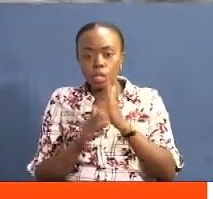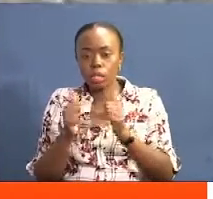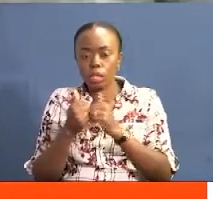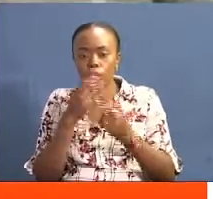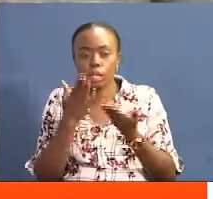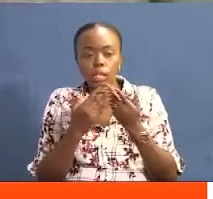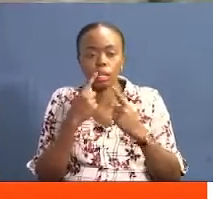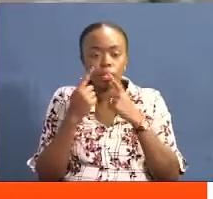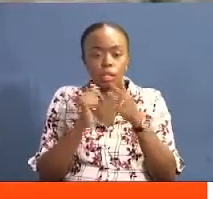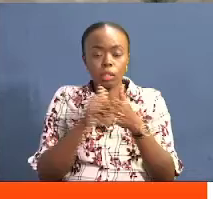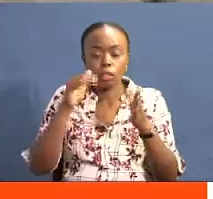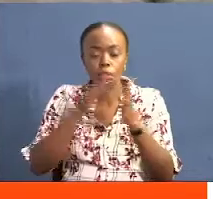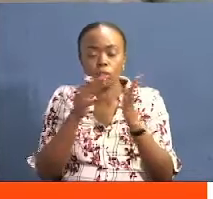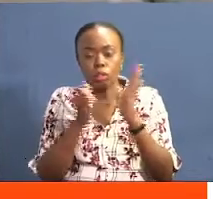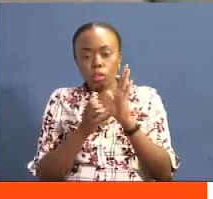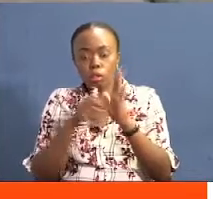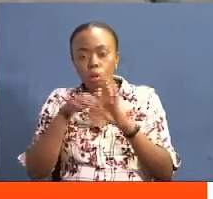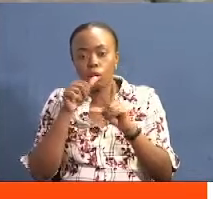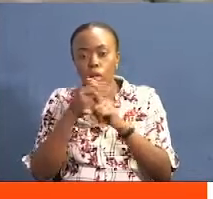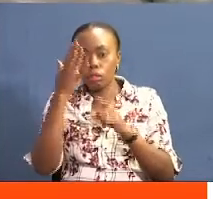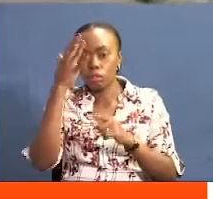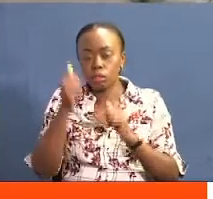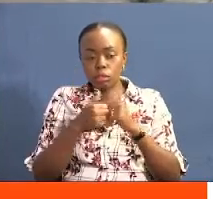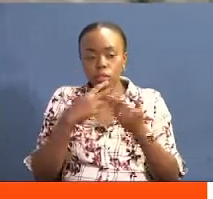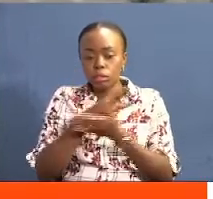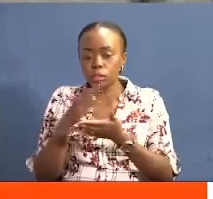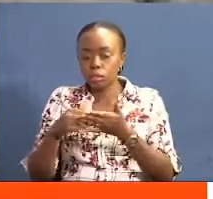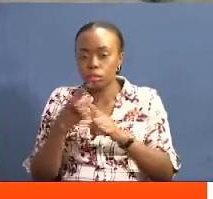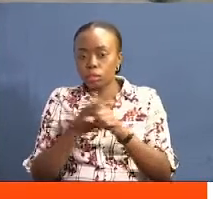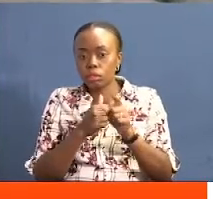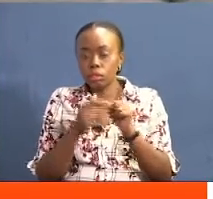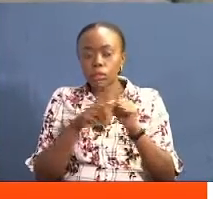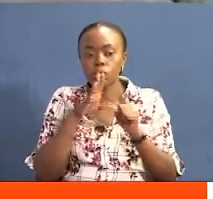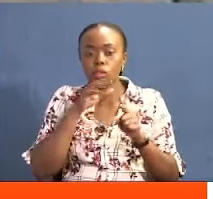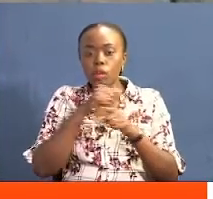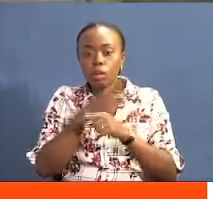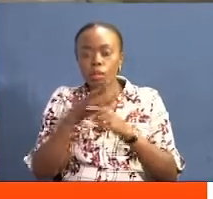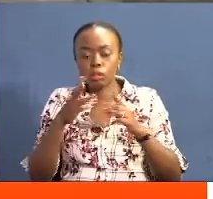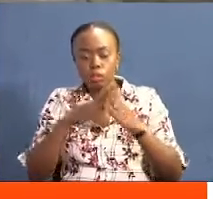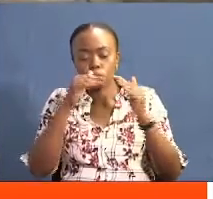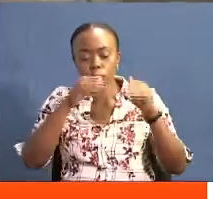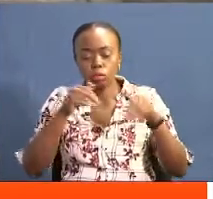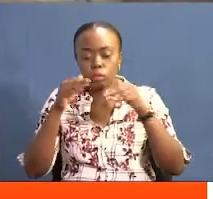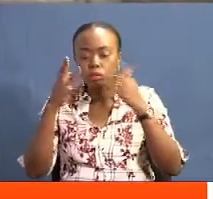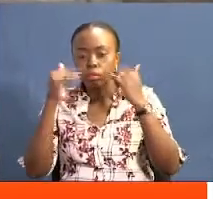they declared that investors and land grabbers were now evicting them from the wetland by plowing their fields. You